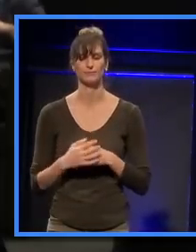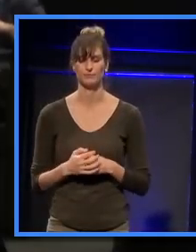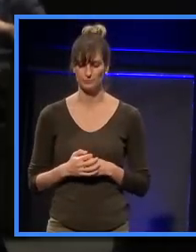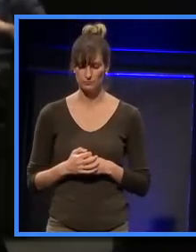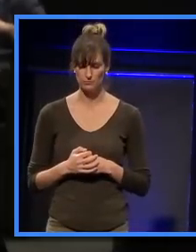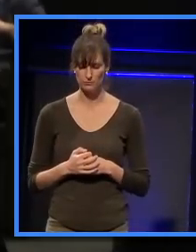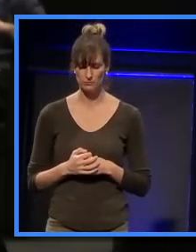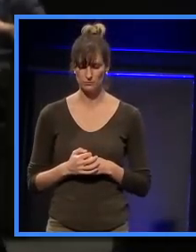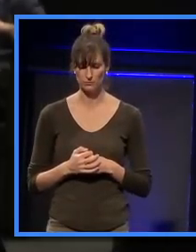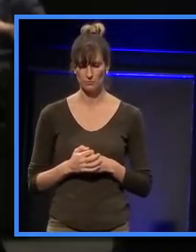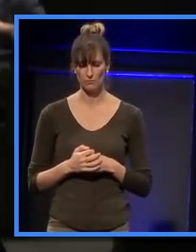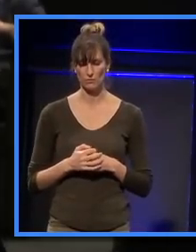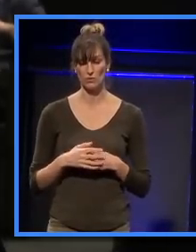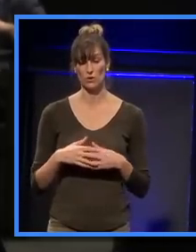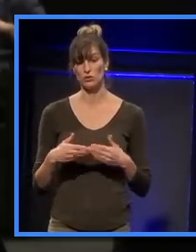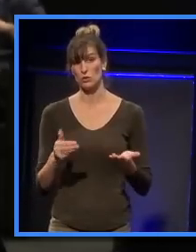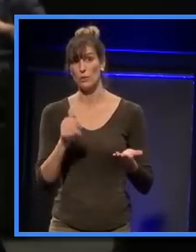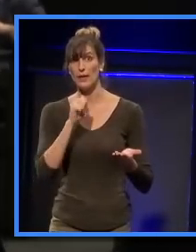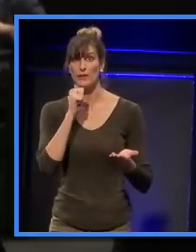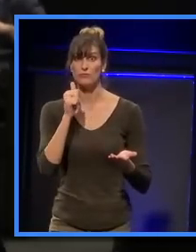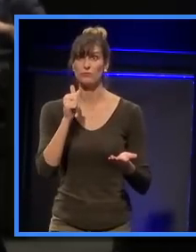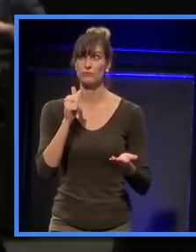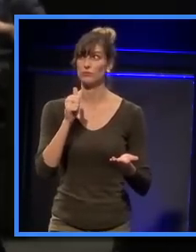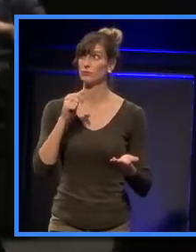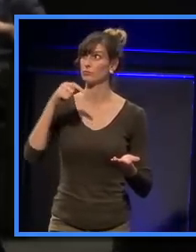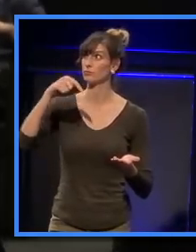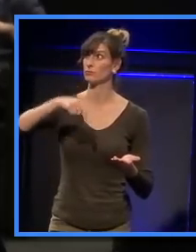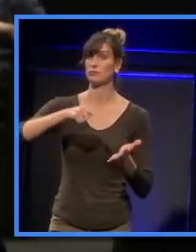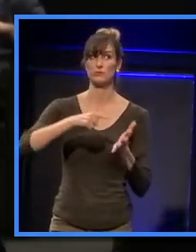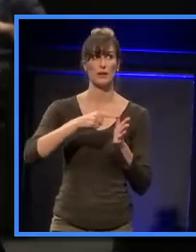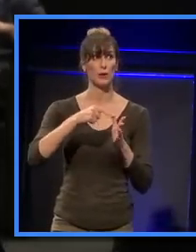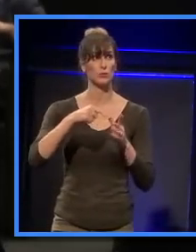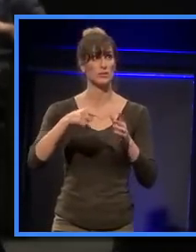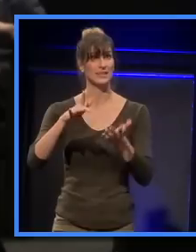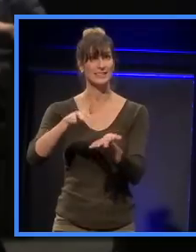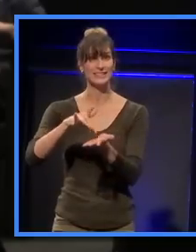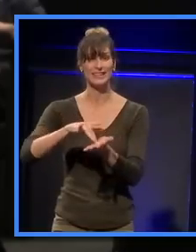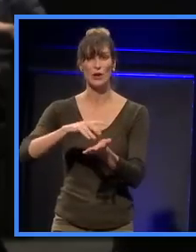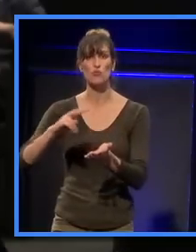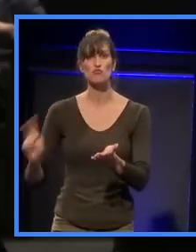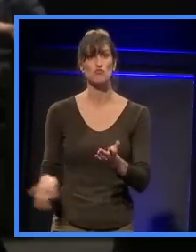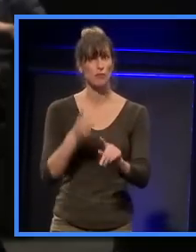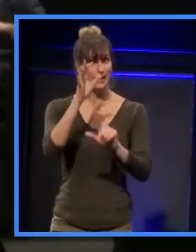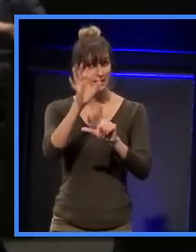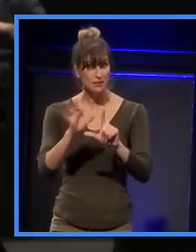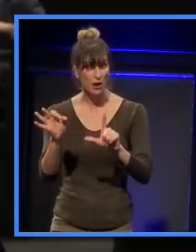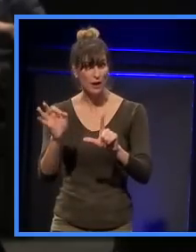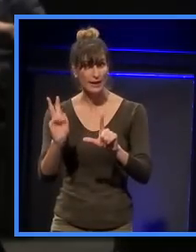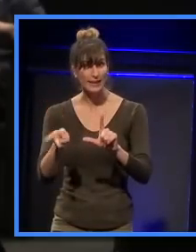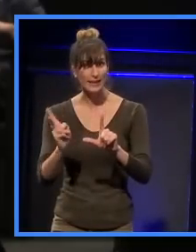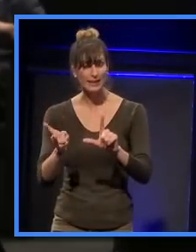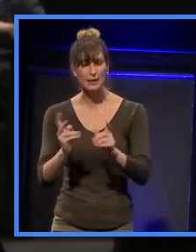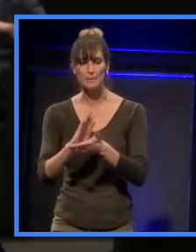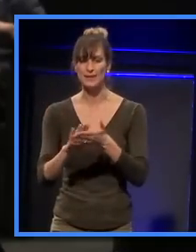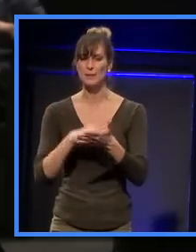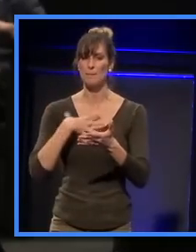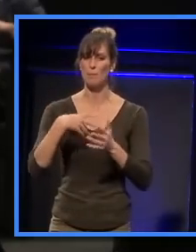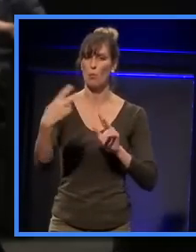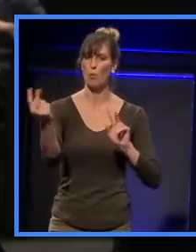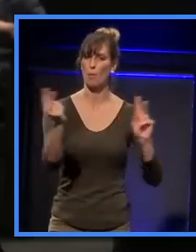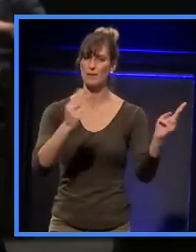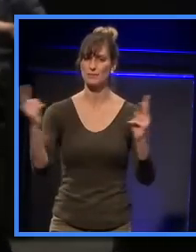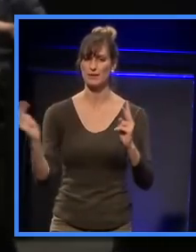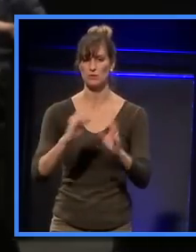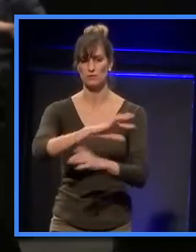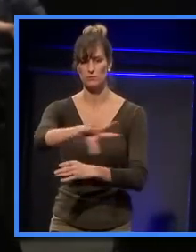So that if we were to design an Altea centre again, there may be a series of other perspectives applied to